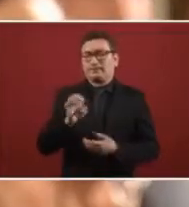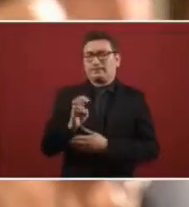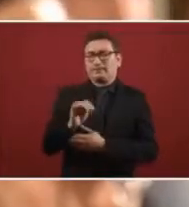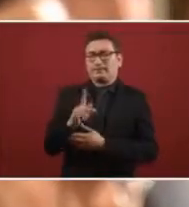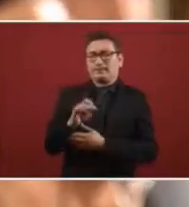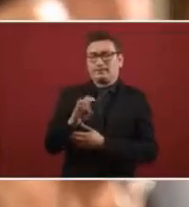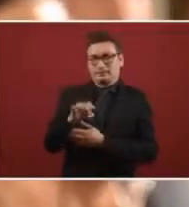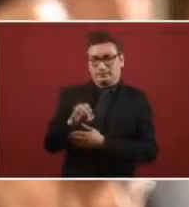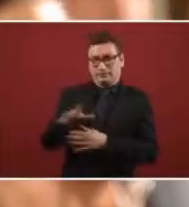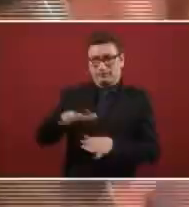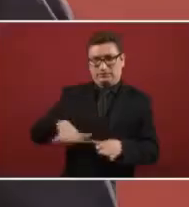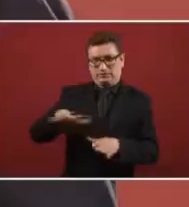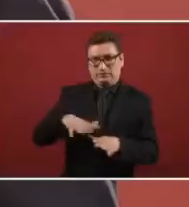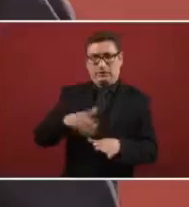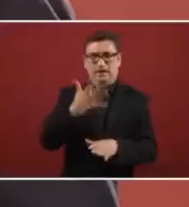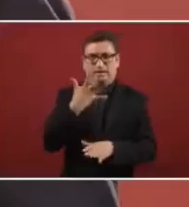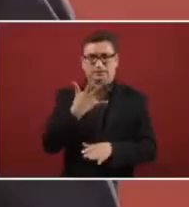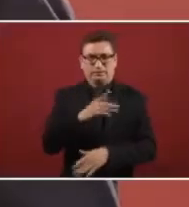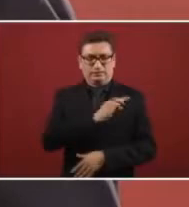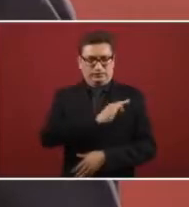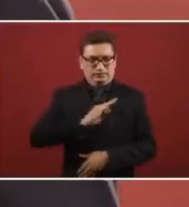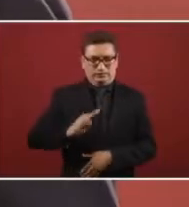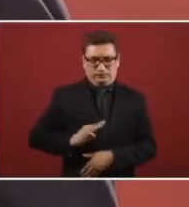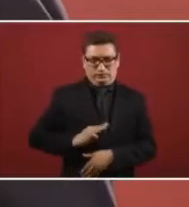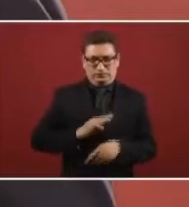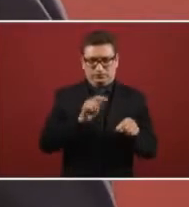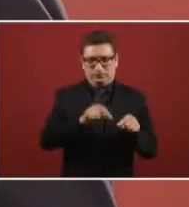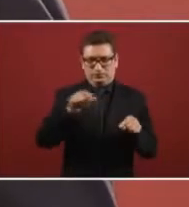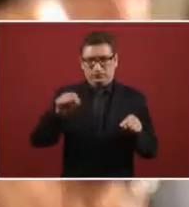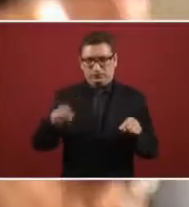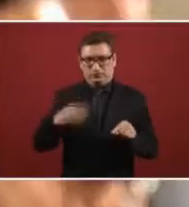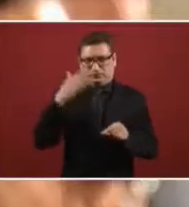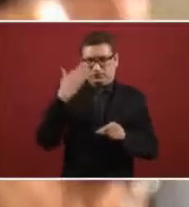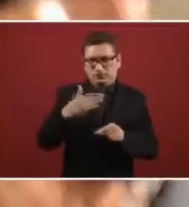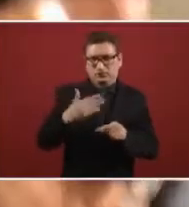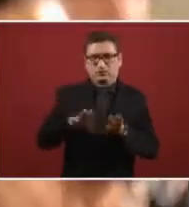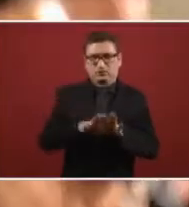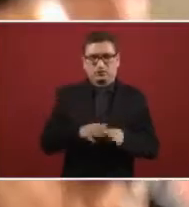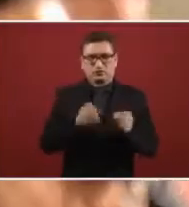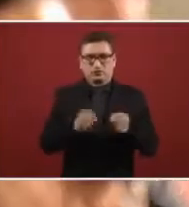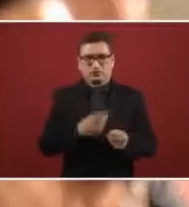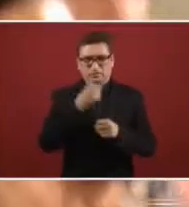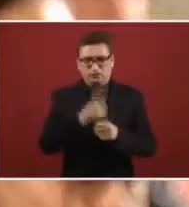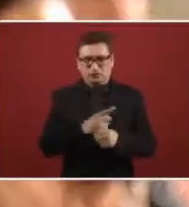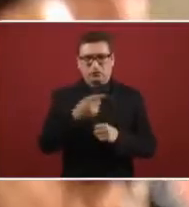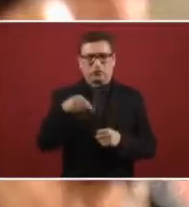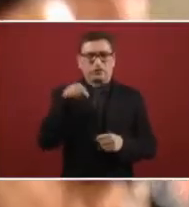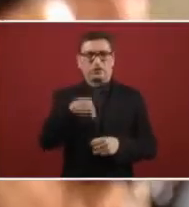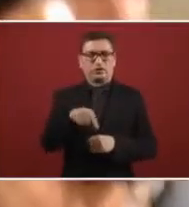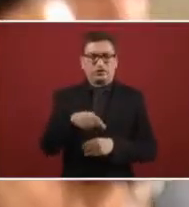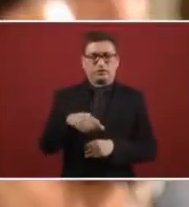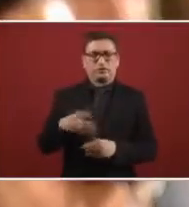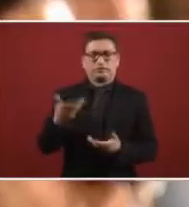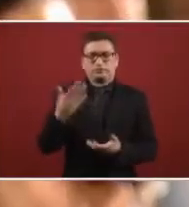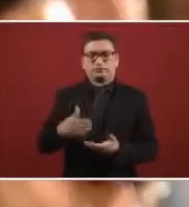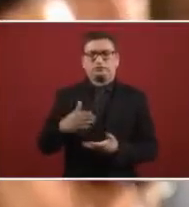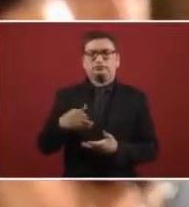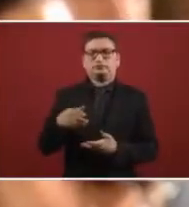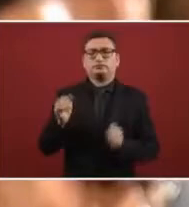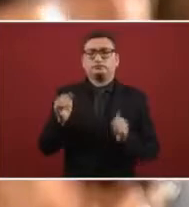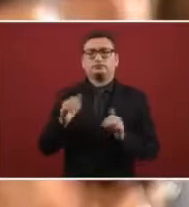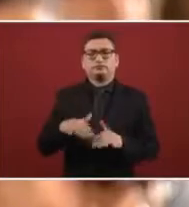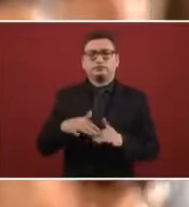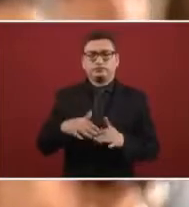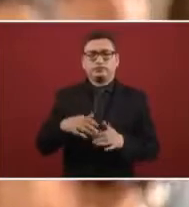And Palme forms part of these five municipalities where the strategic security